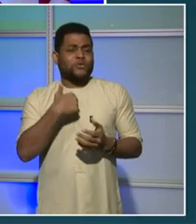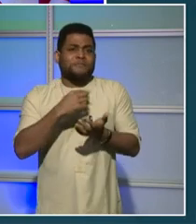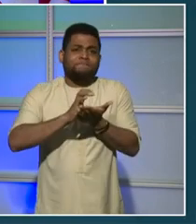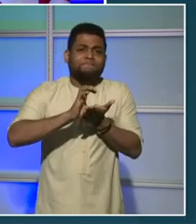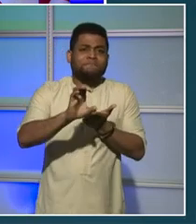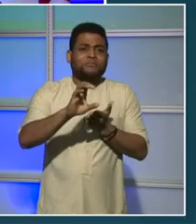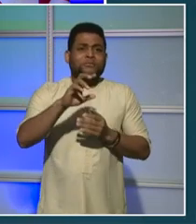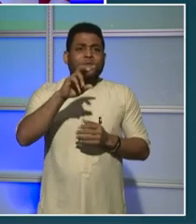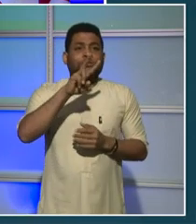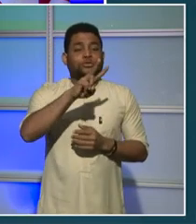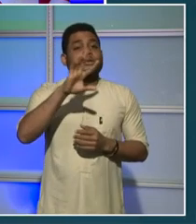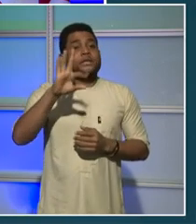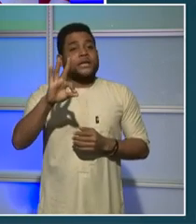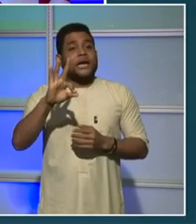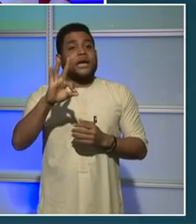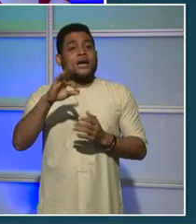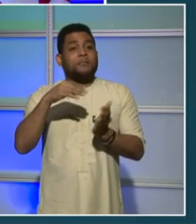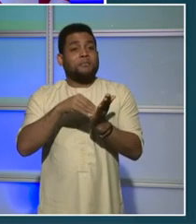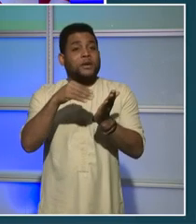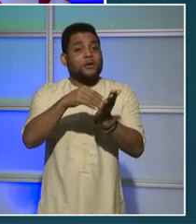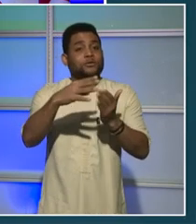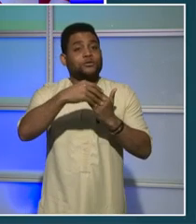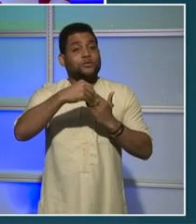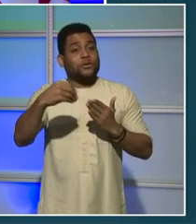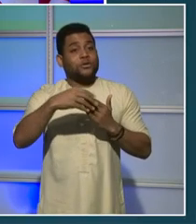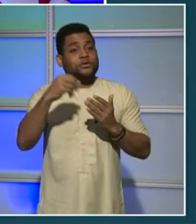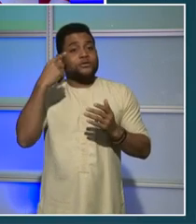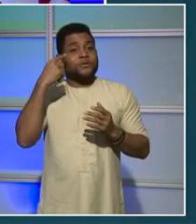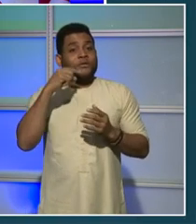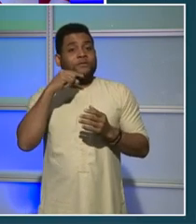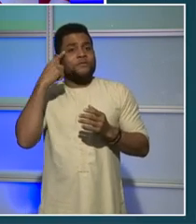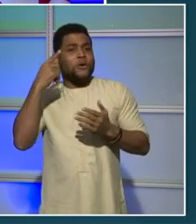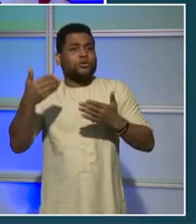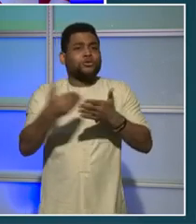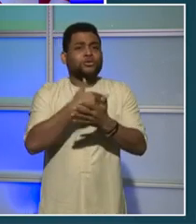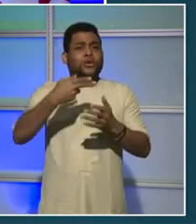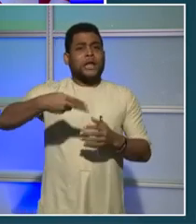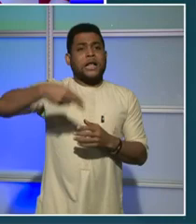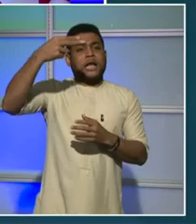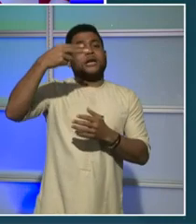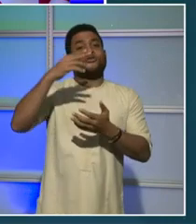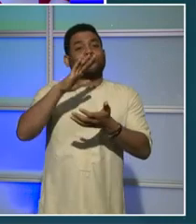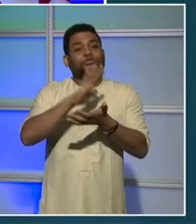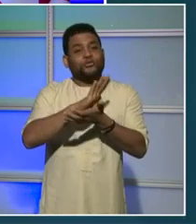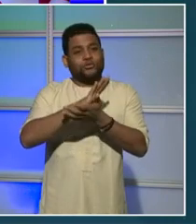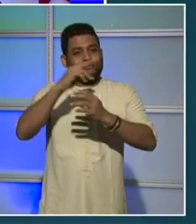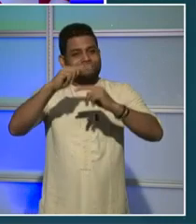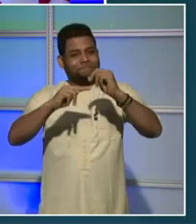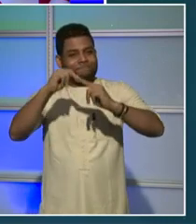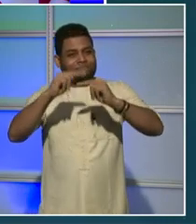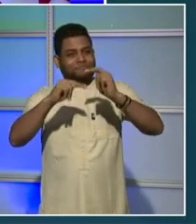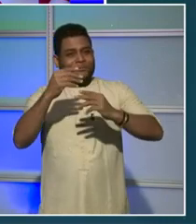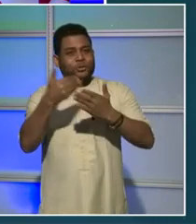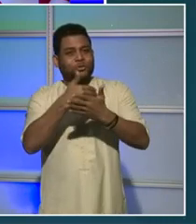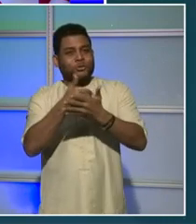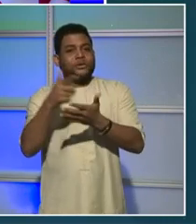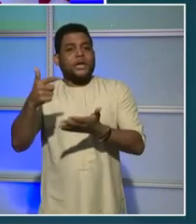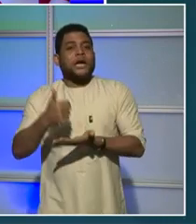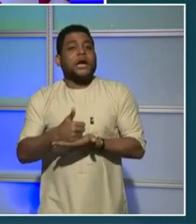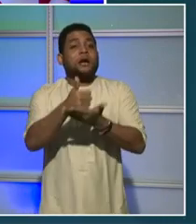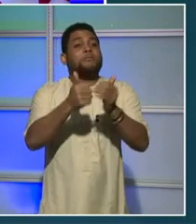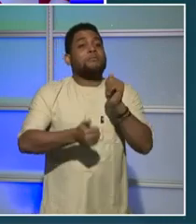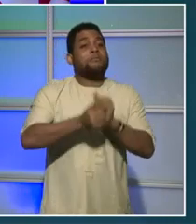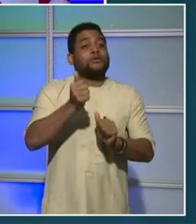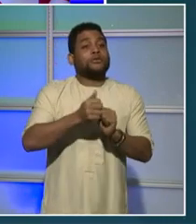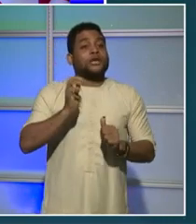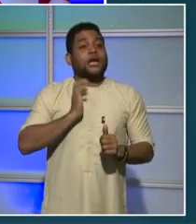reimagine high school, an experience that we know will help more of our residents get connected to